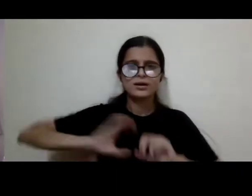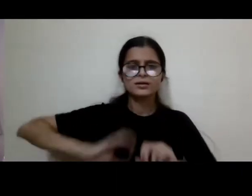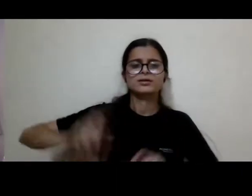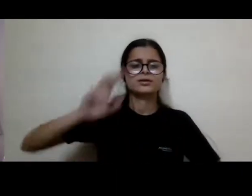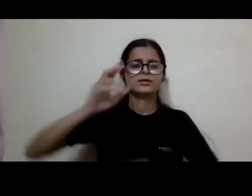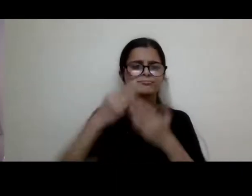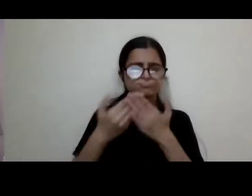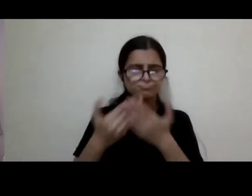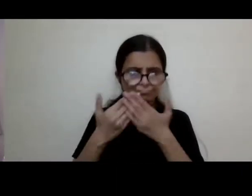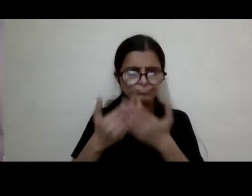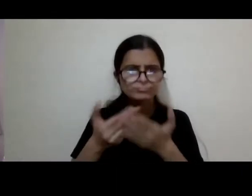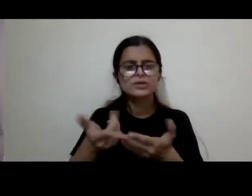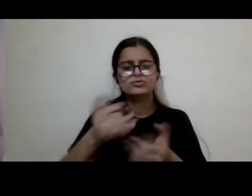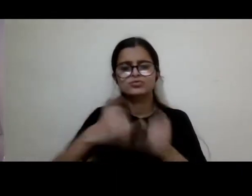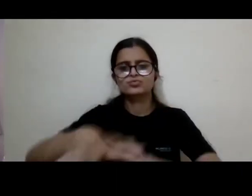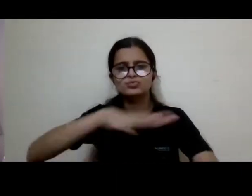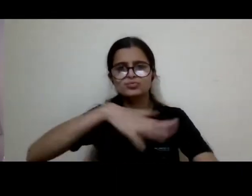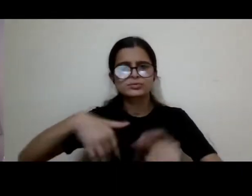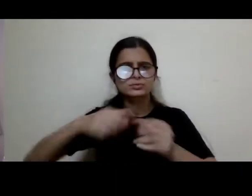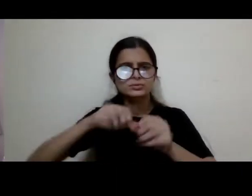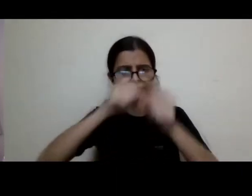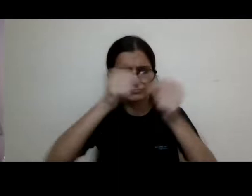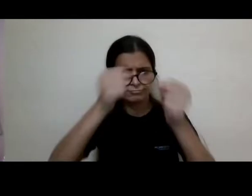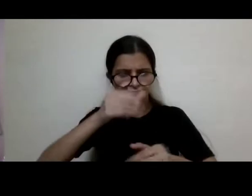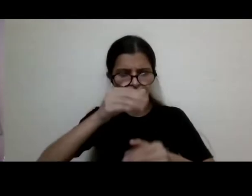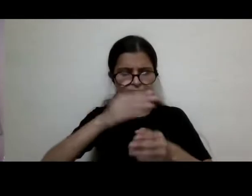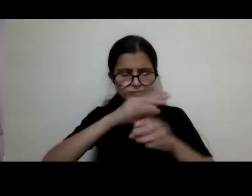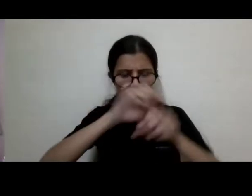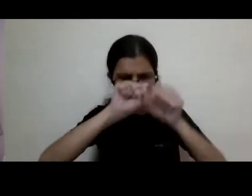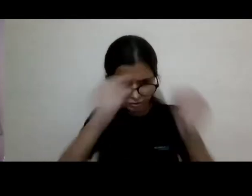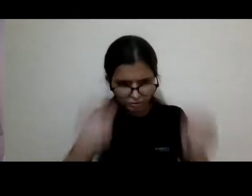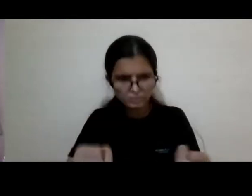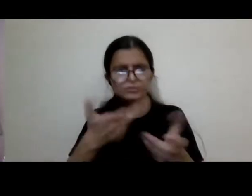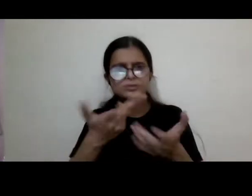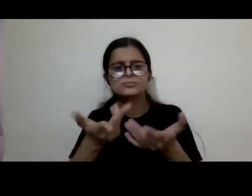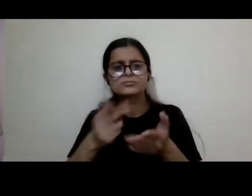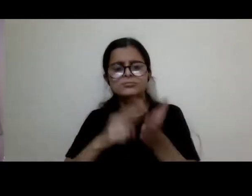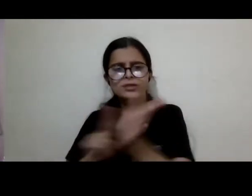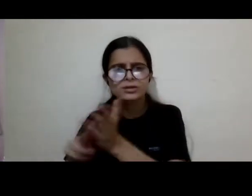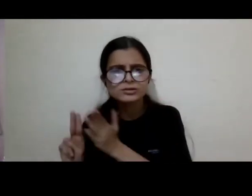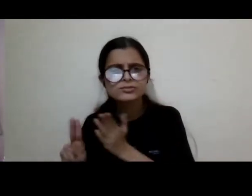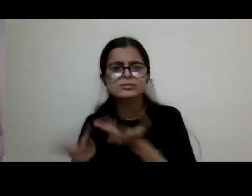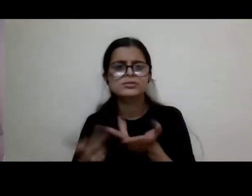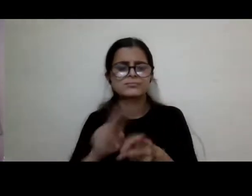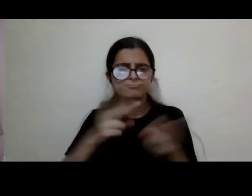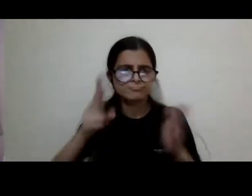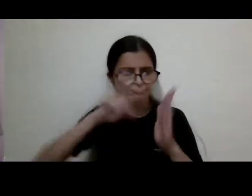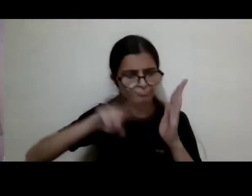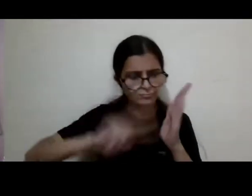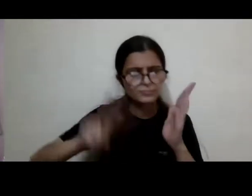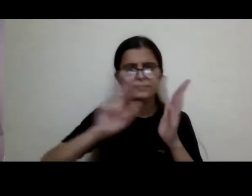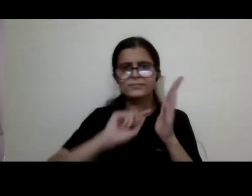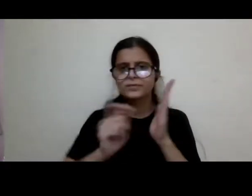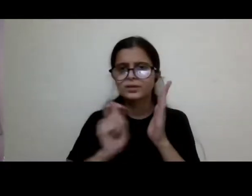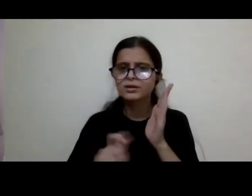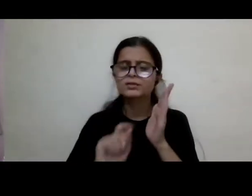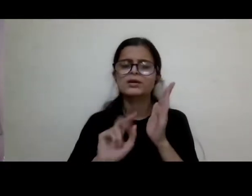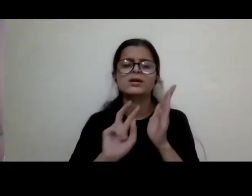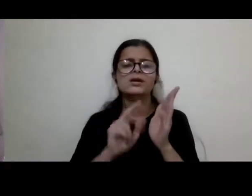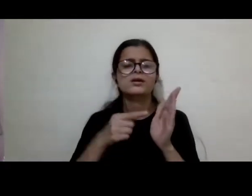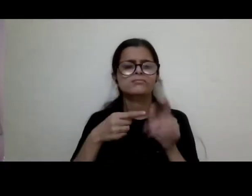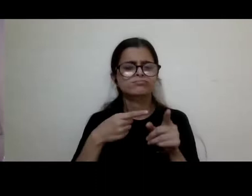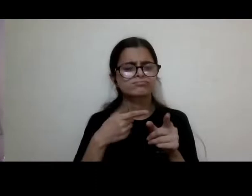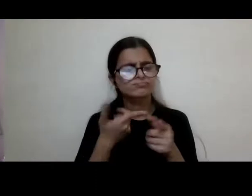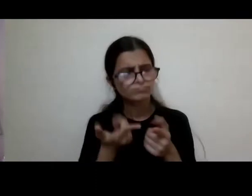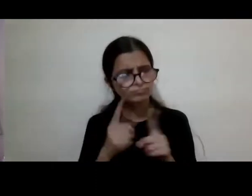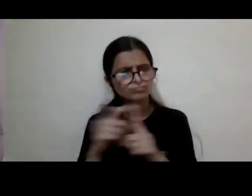structures and the, the very nature of a narrative and reading and writing itself. Um, so